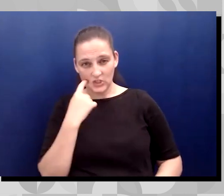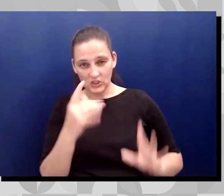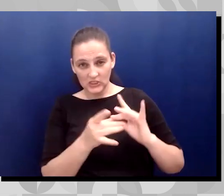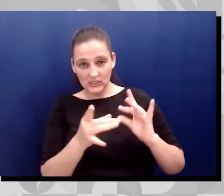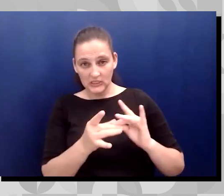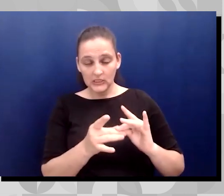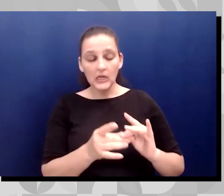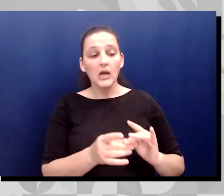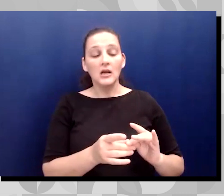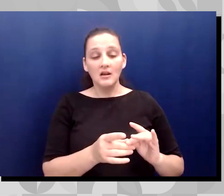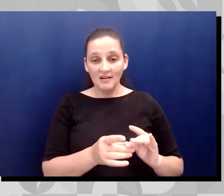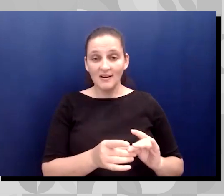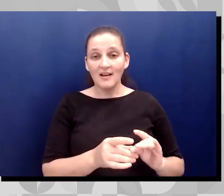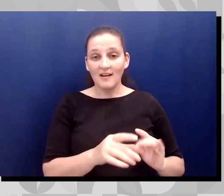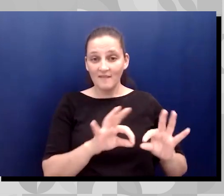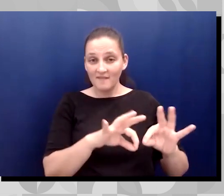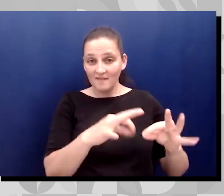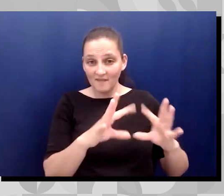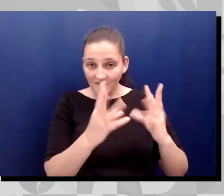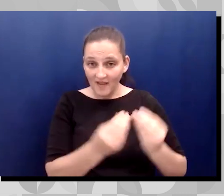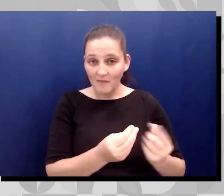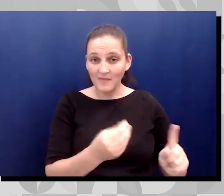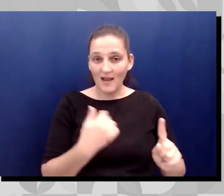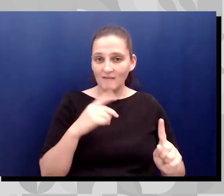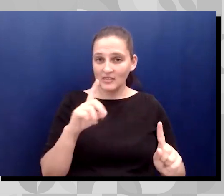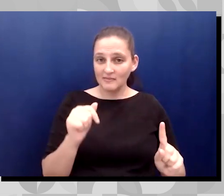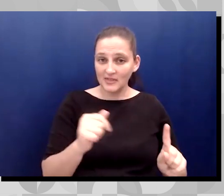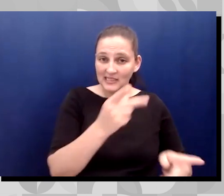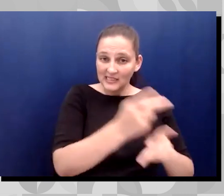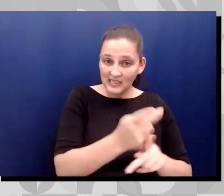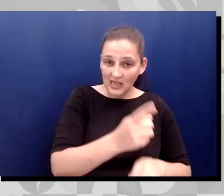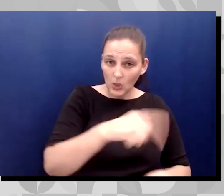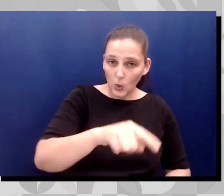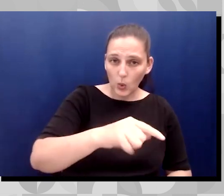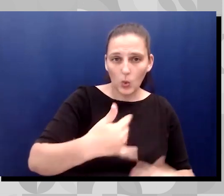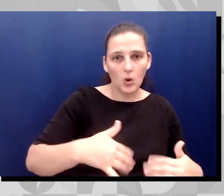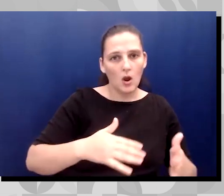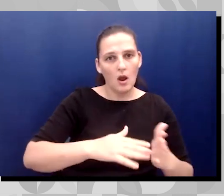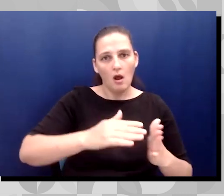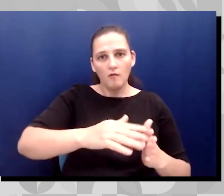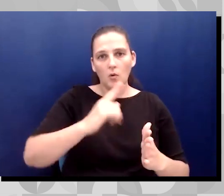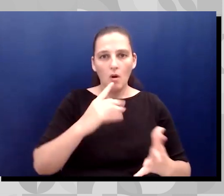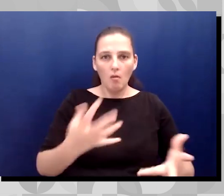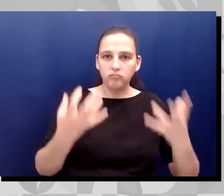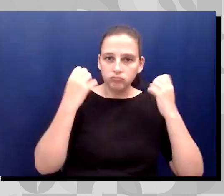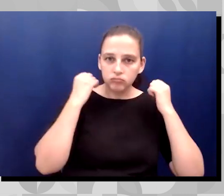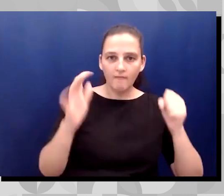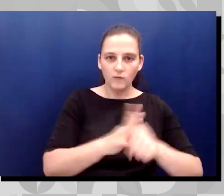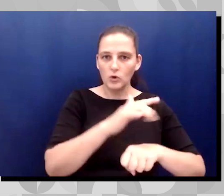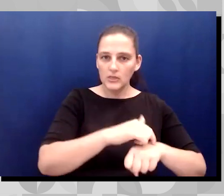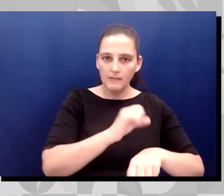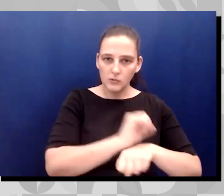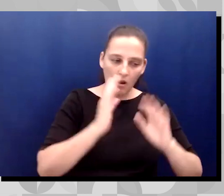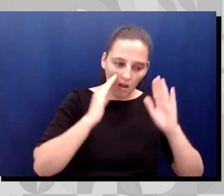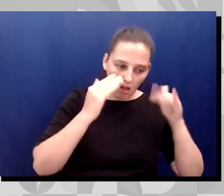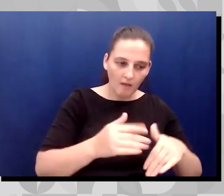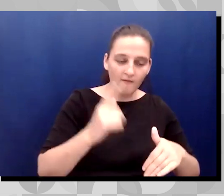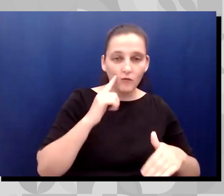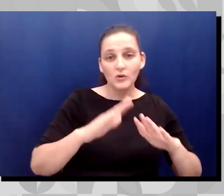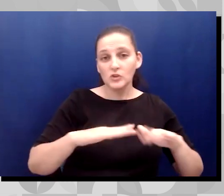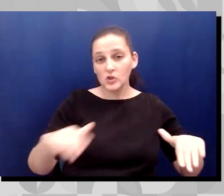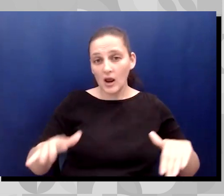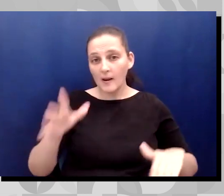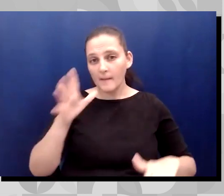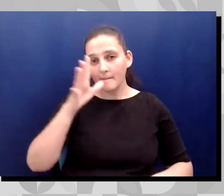is often a difficult and can be a full-time job for a child, a parent, a grandparent, or a sibling.